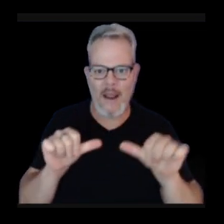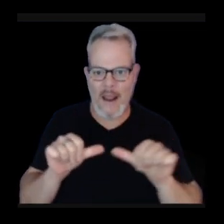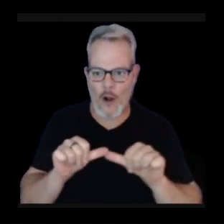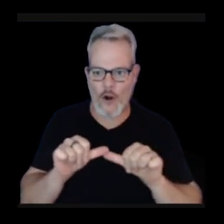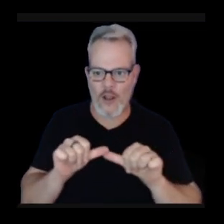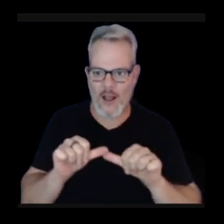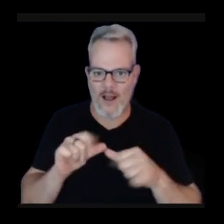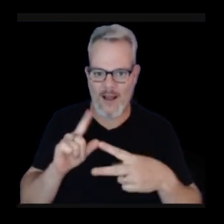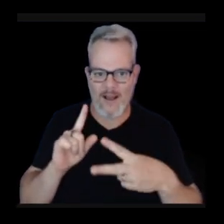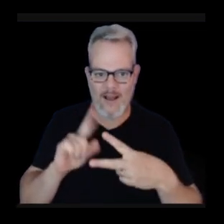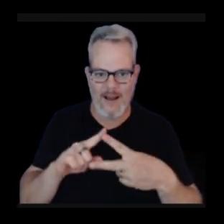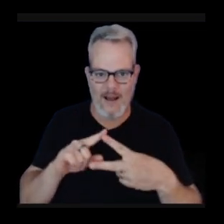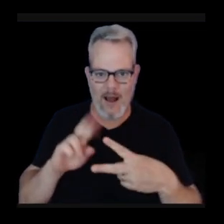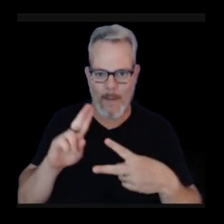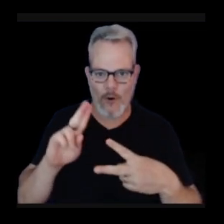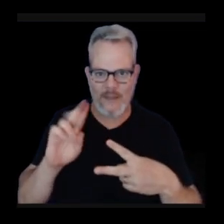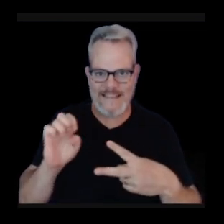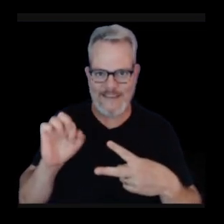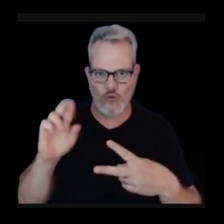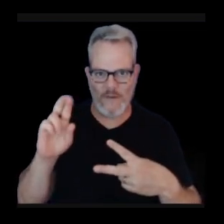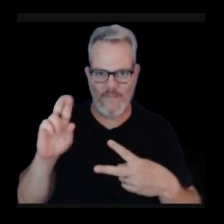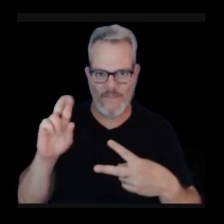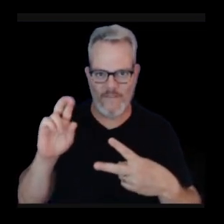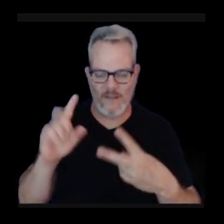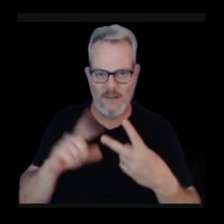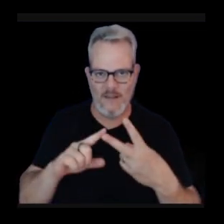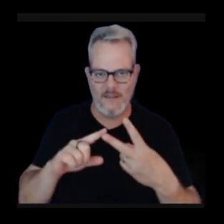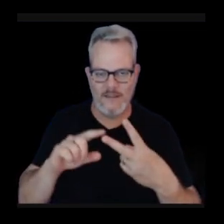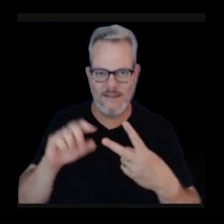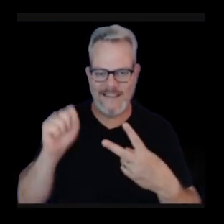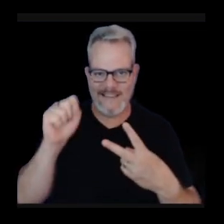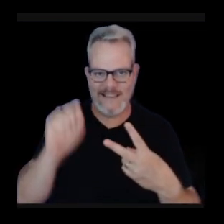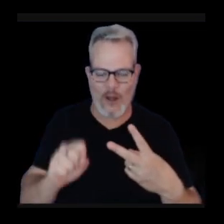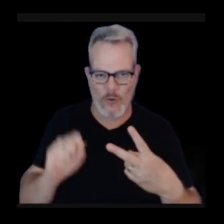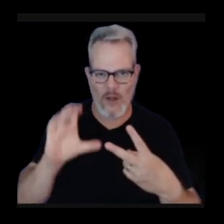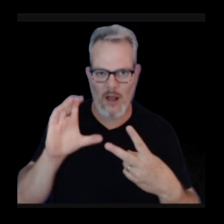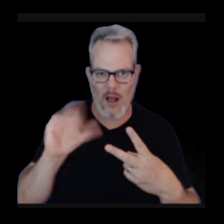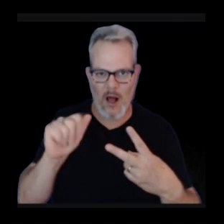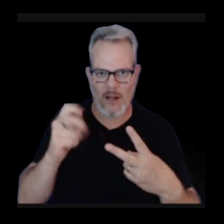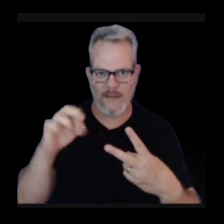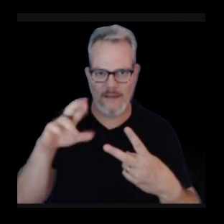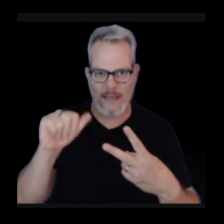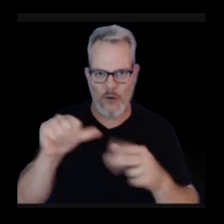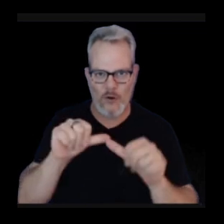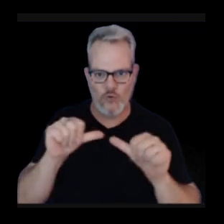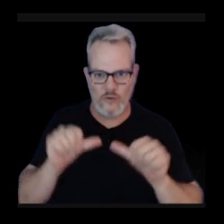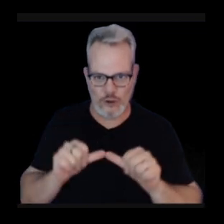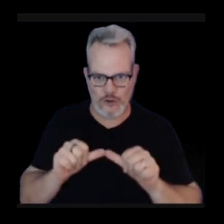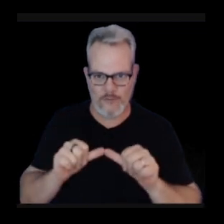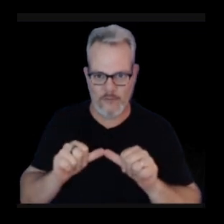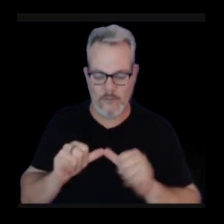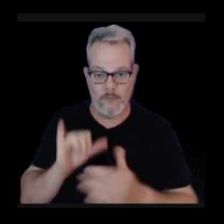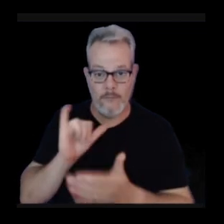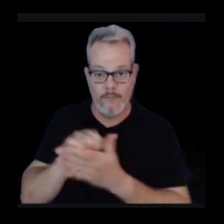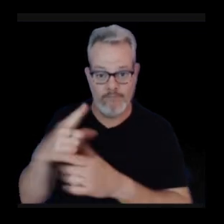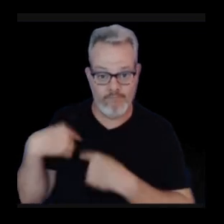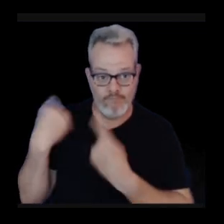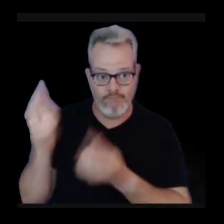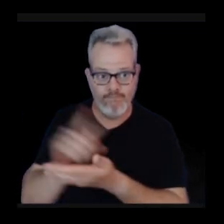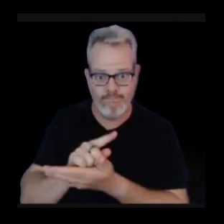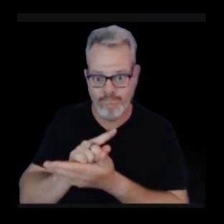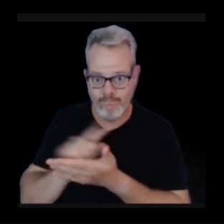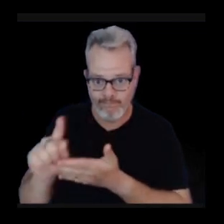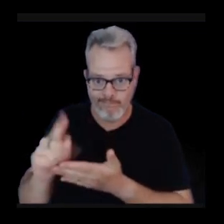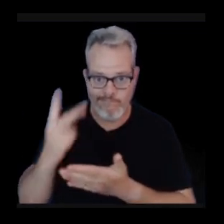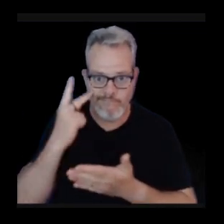the South Caldera region. And here is a map of earthquakes for the past week that is colored